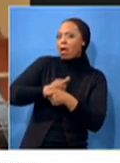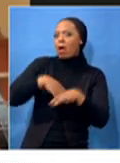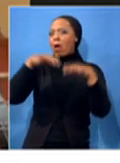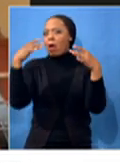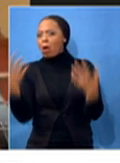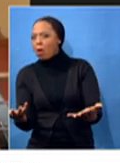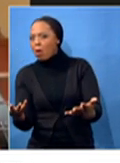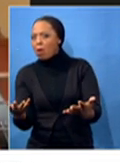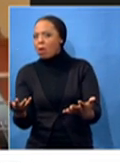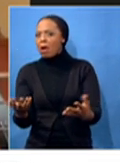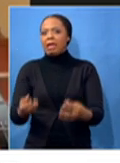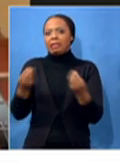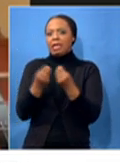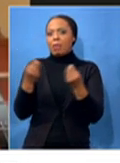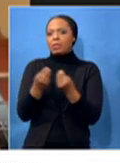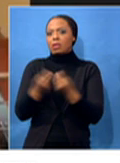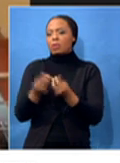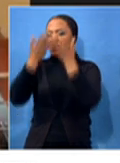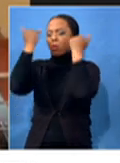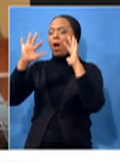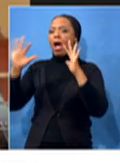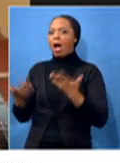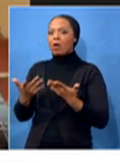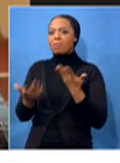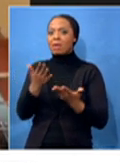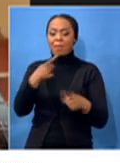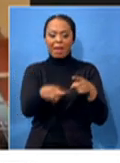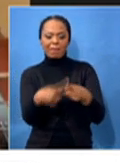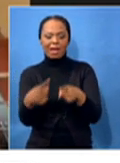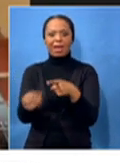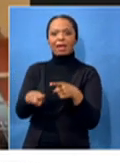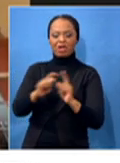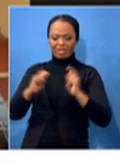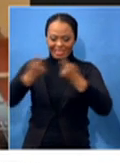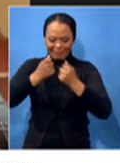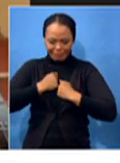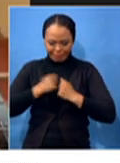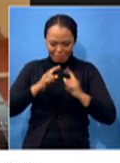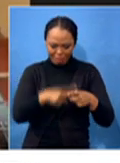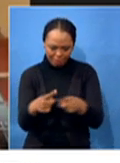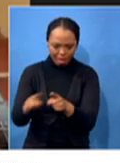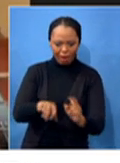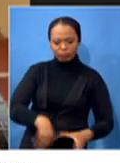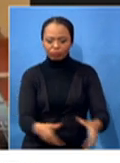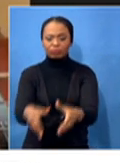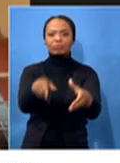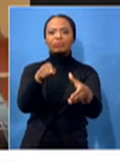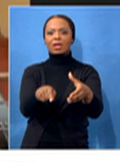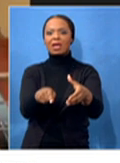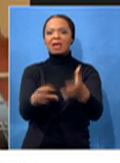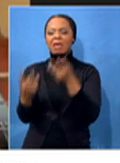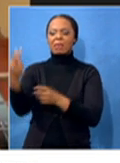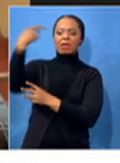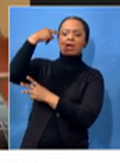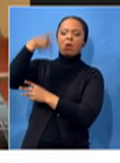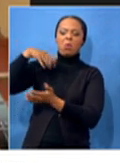they didn't know how to swallow the way that we played as a team. Or they were looking for the weaker guys, that they can